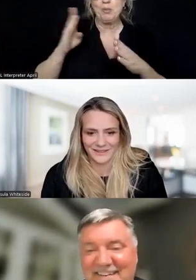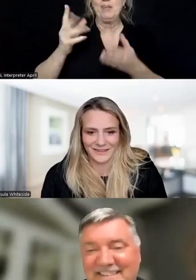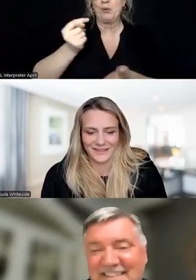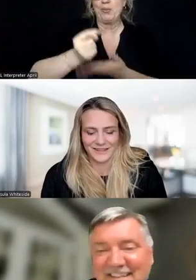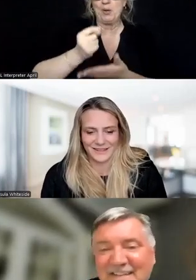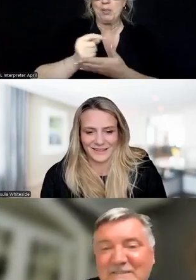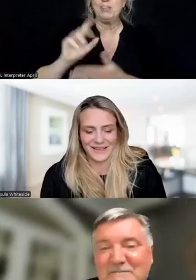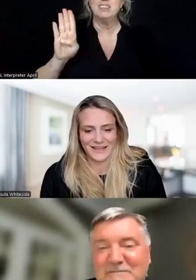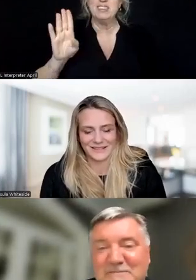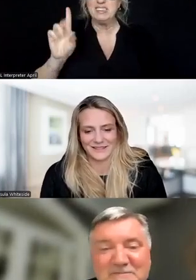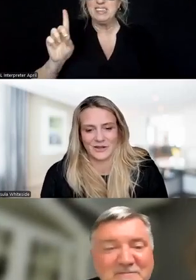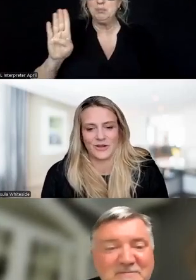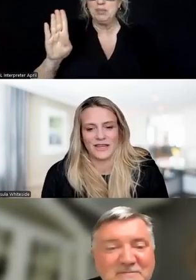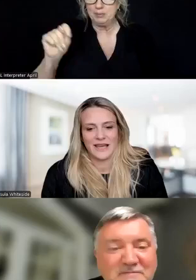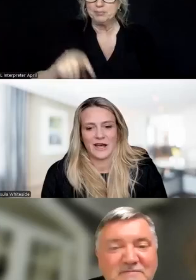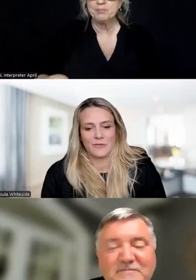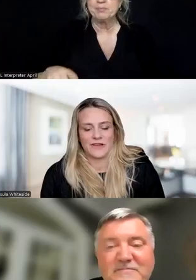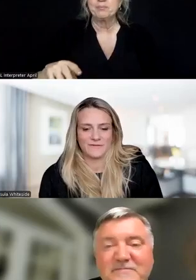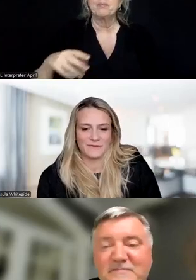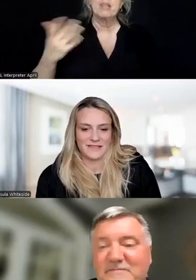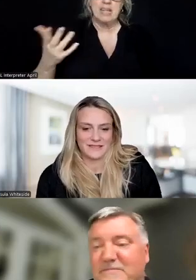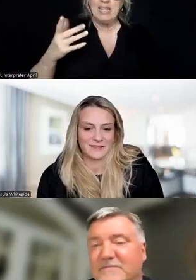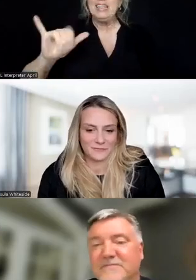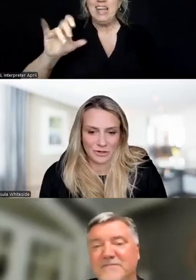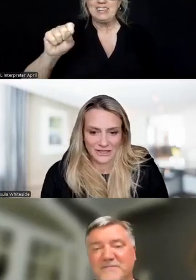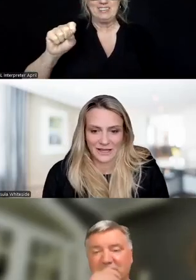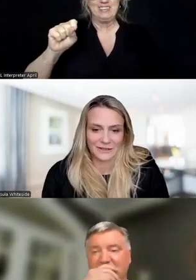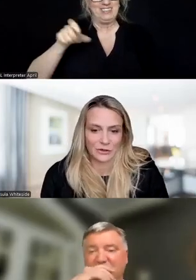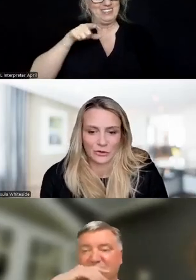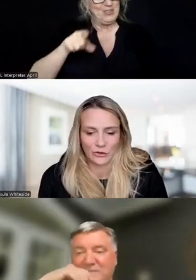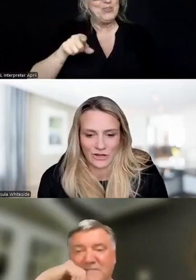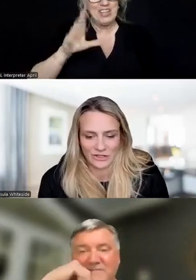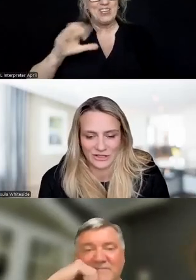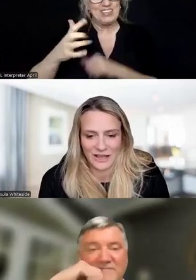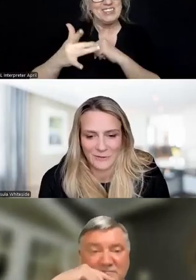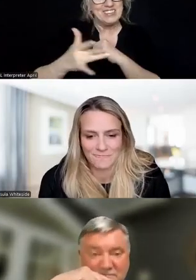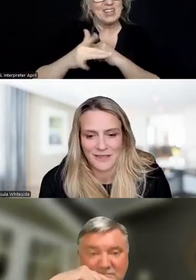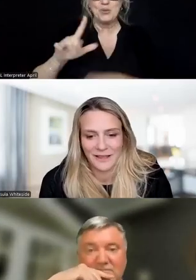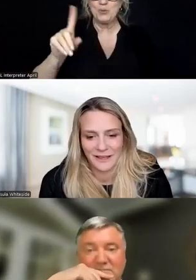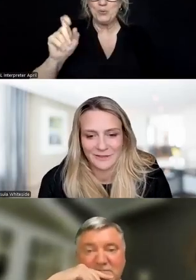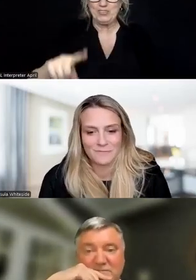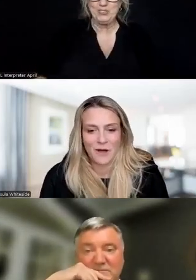this as an audience? Yes. So this is a pretty technical question.